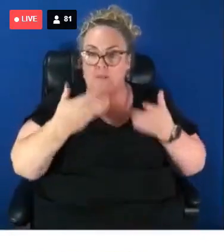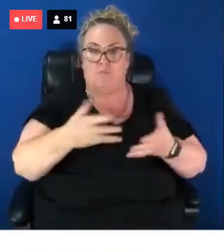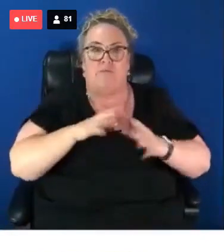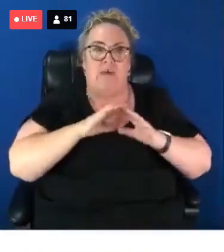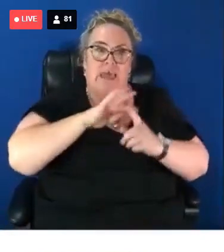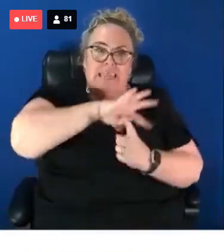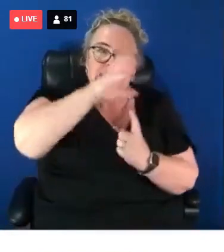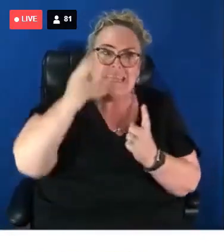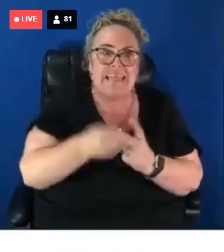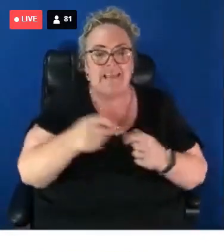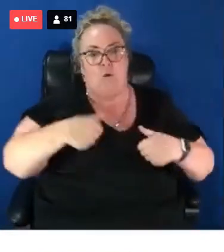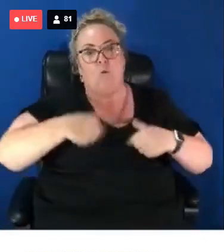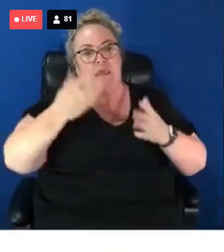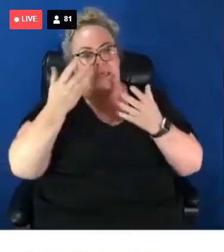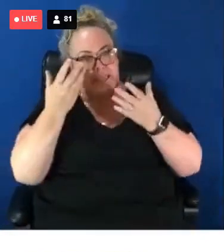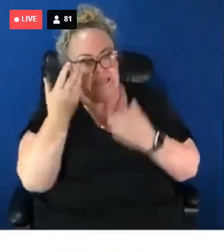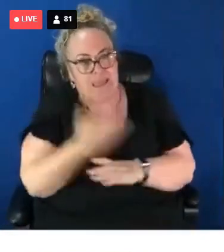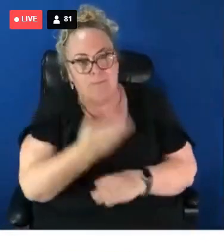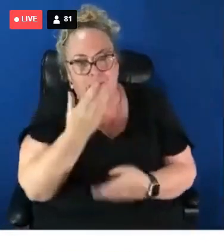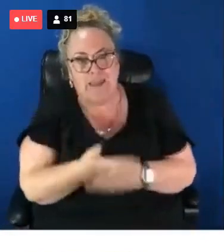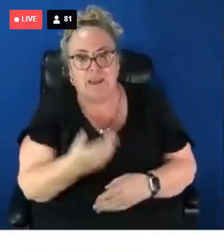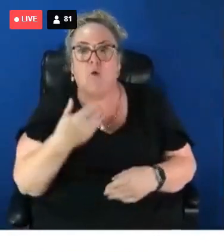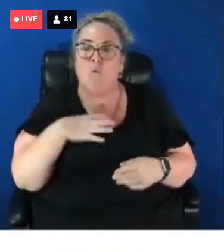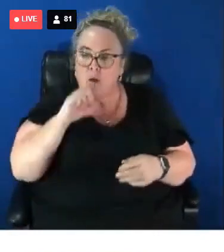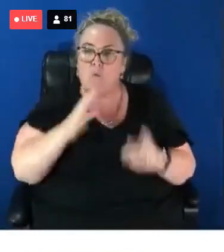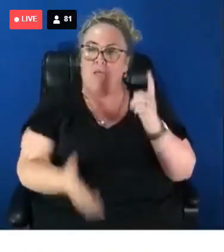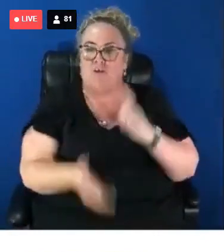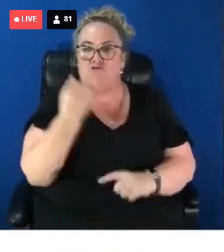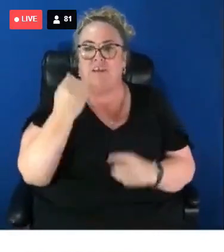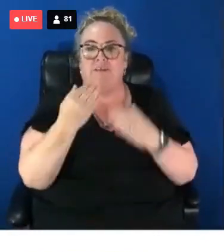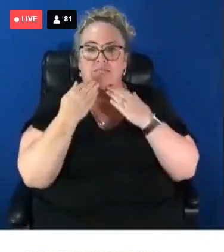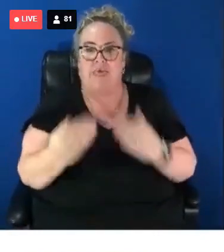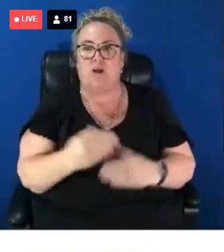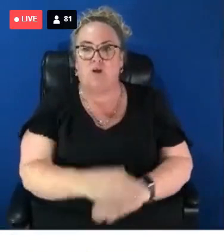demanding, we will get there. Cheers comrades. Cheers